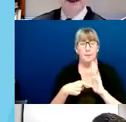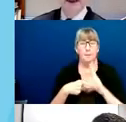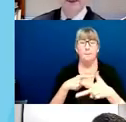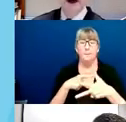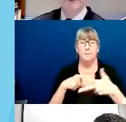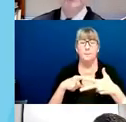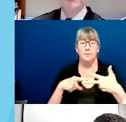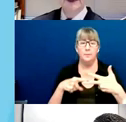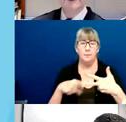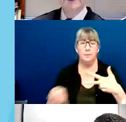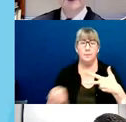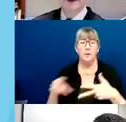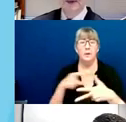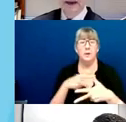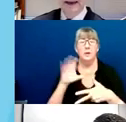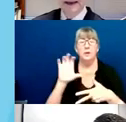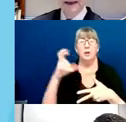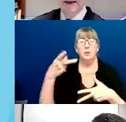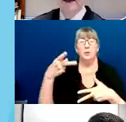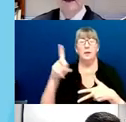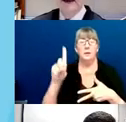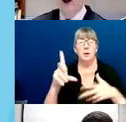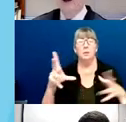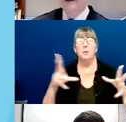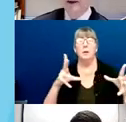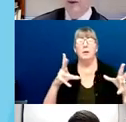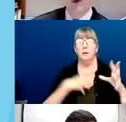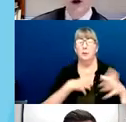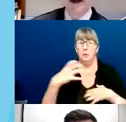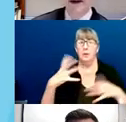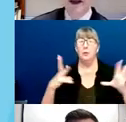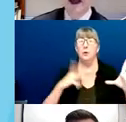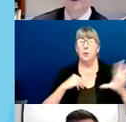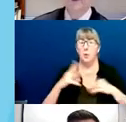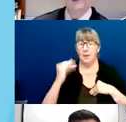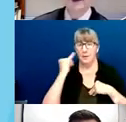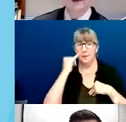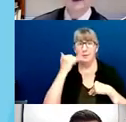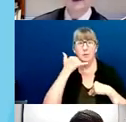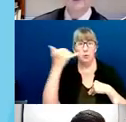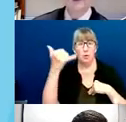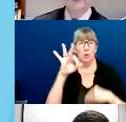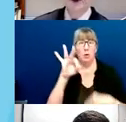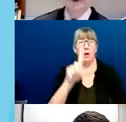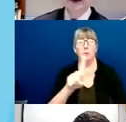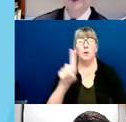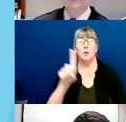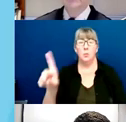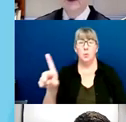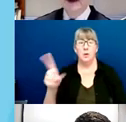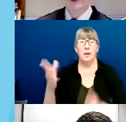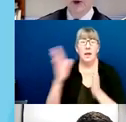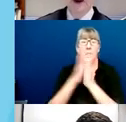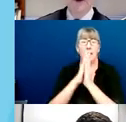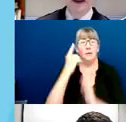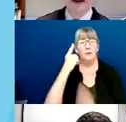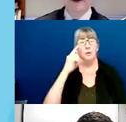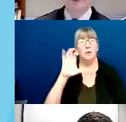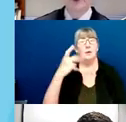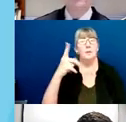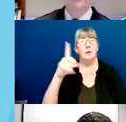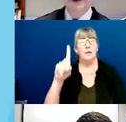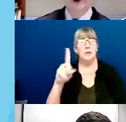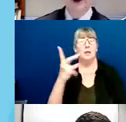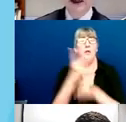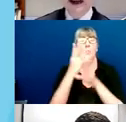the Chicago Police Department accepts complaints by calling 911 and requesting that a CPD supervisor respond to your complaint,